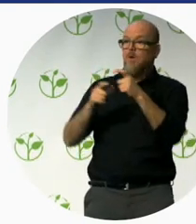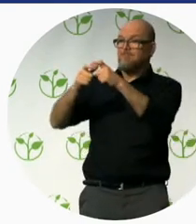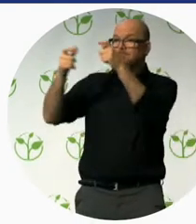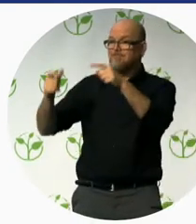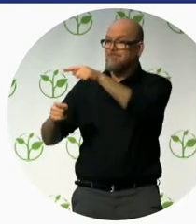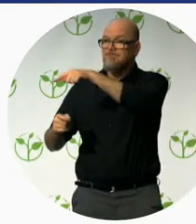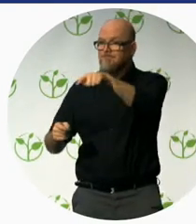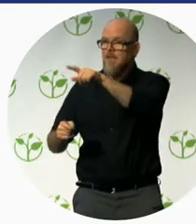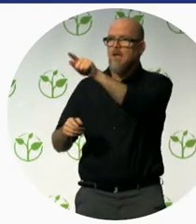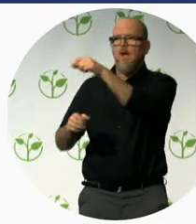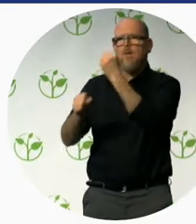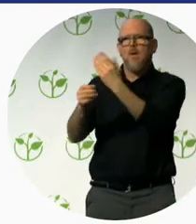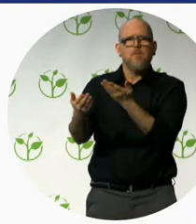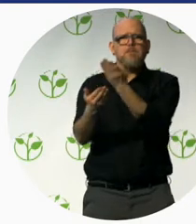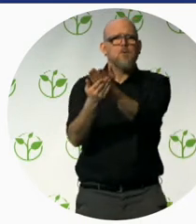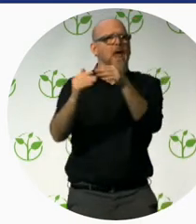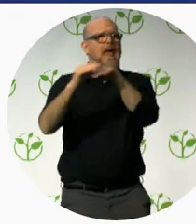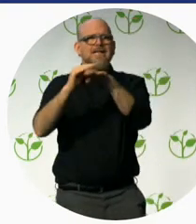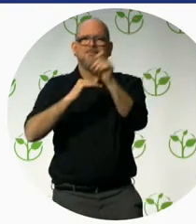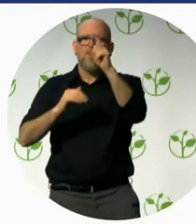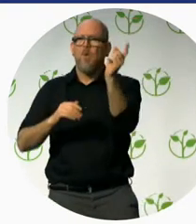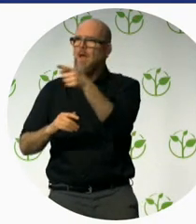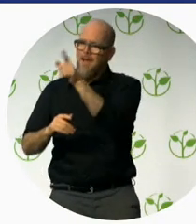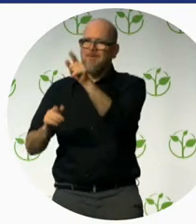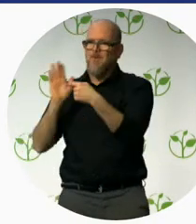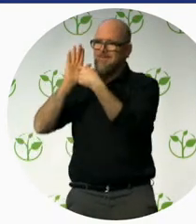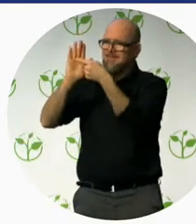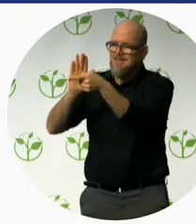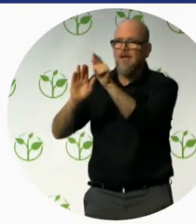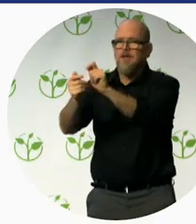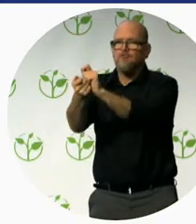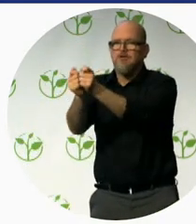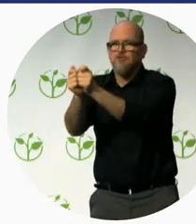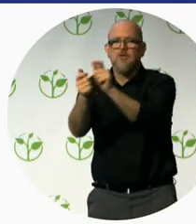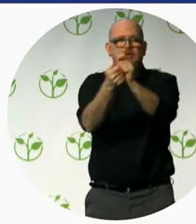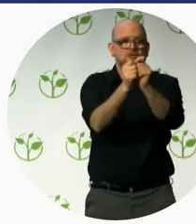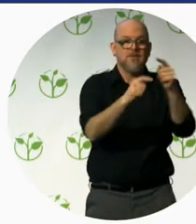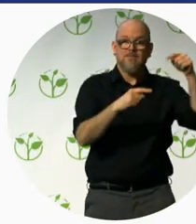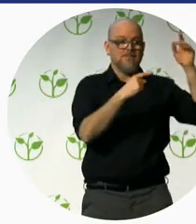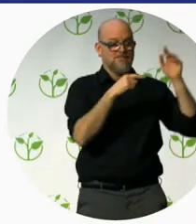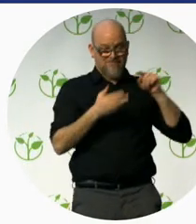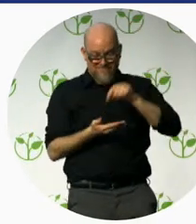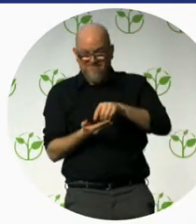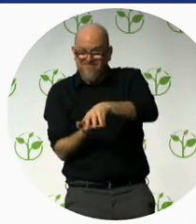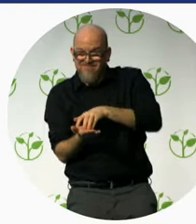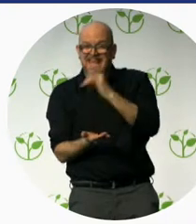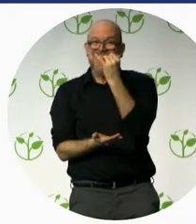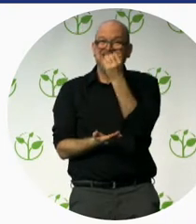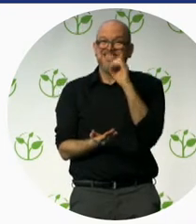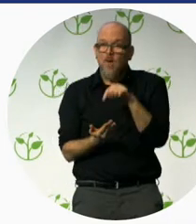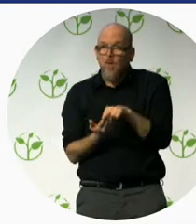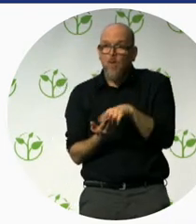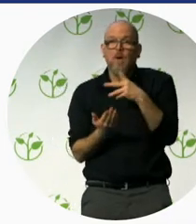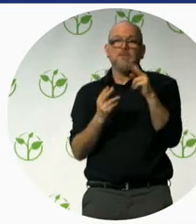authority, ISO. And it will help countries to better understand the needs of users